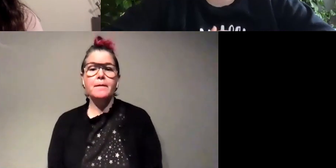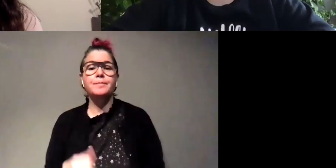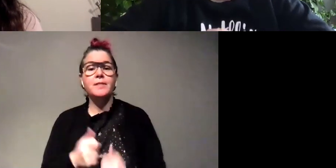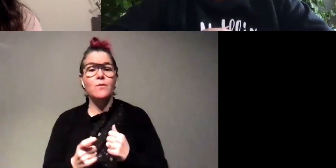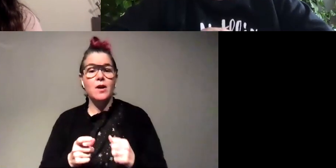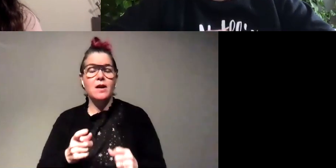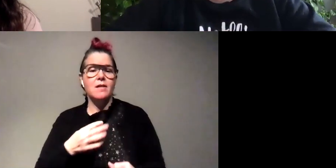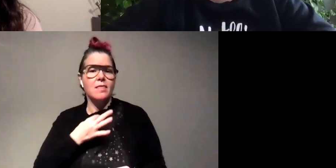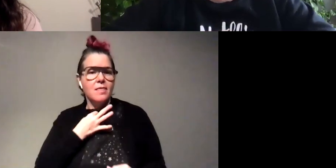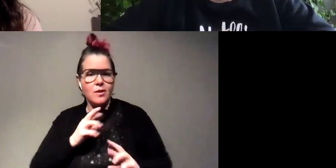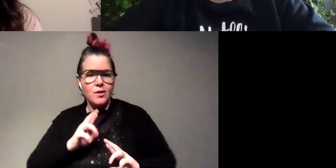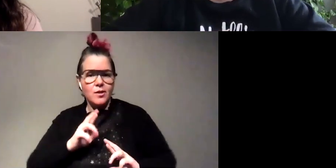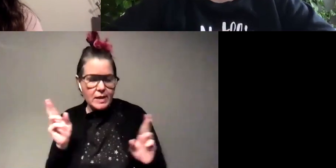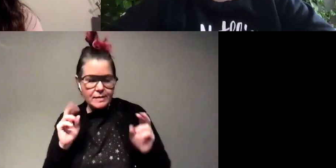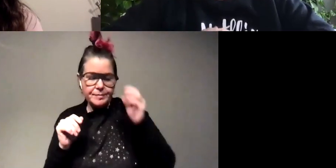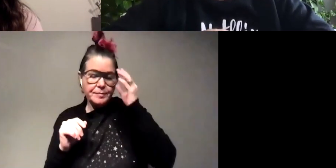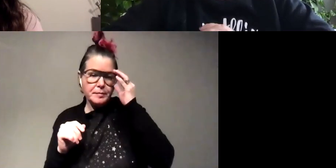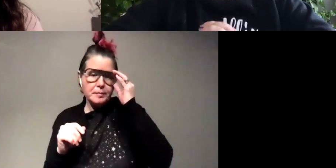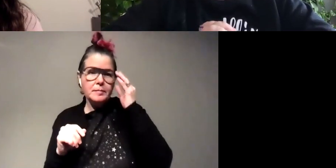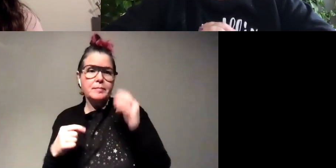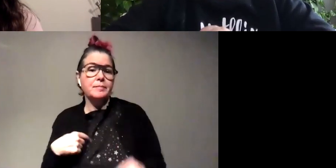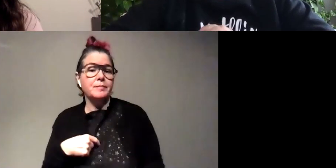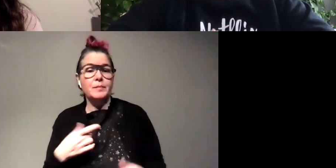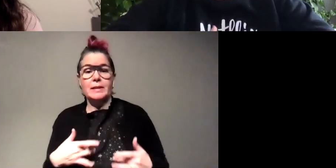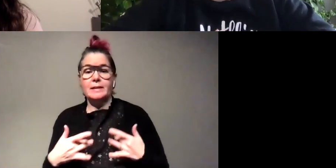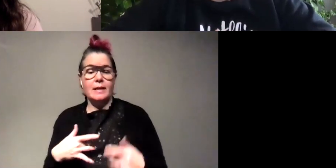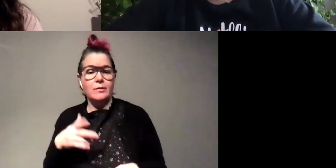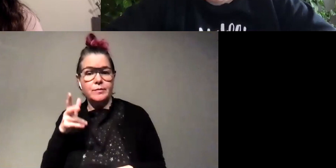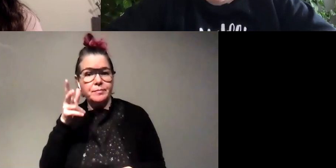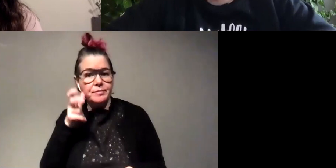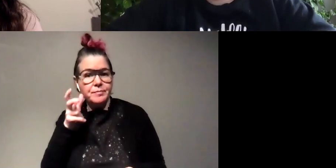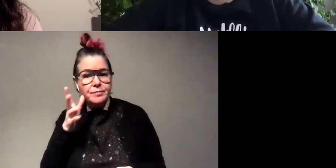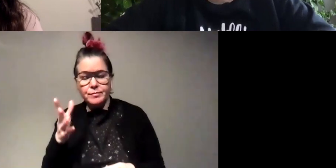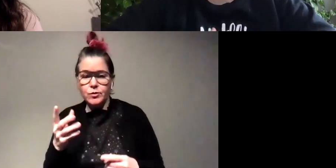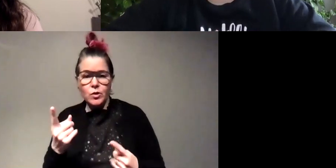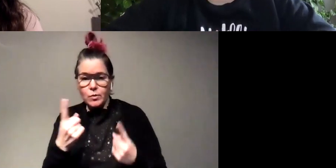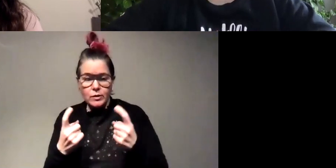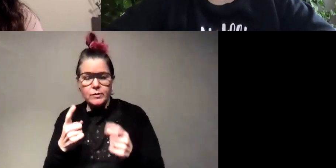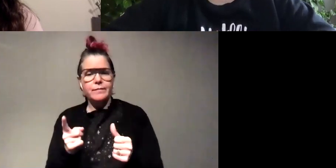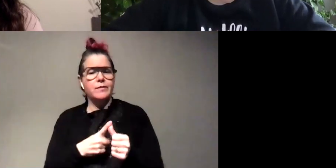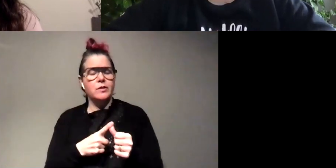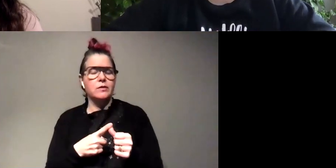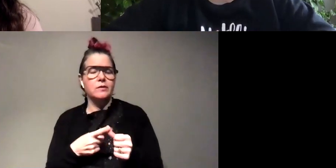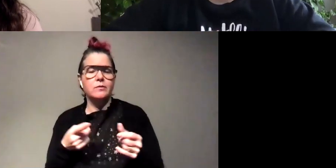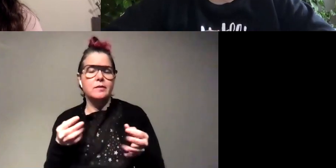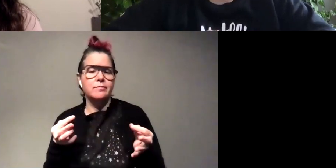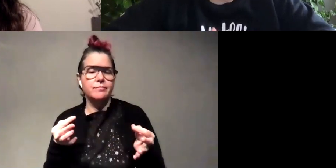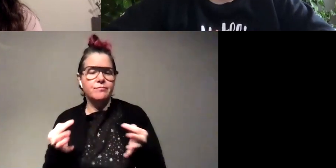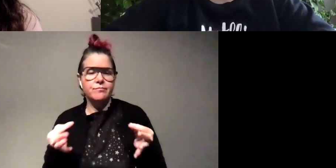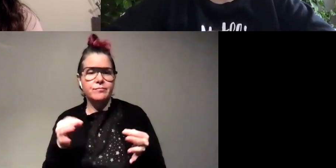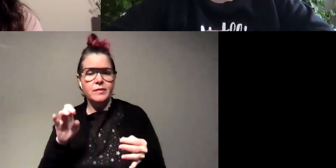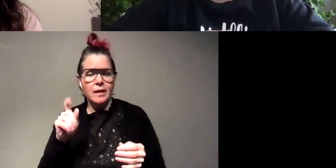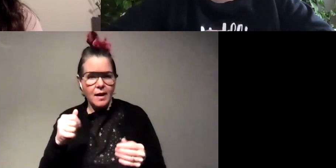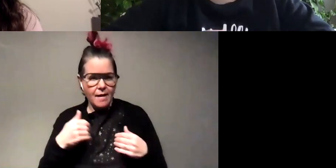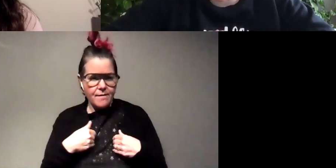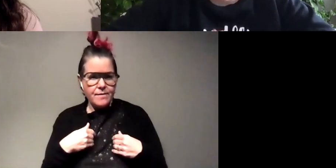curiosity ready we um are really excited to hear all of your questions um but first to start us off yelena's got some